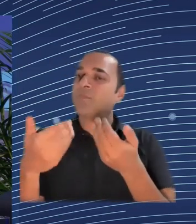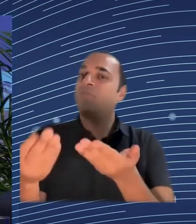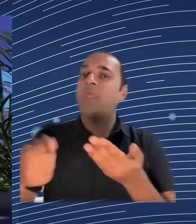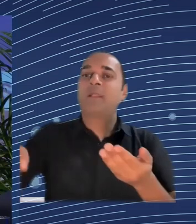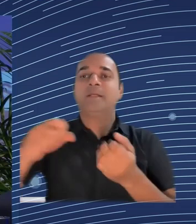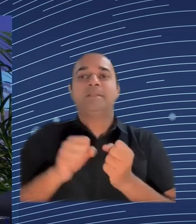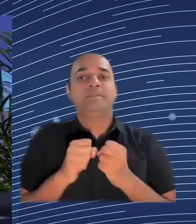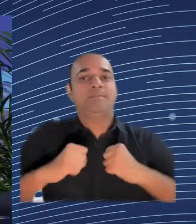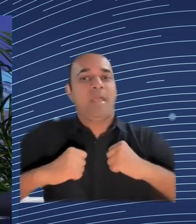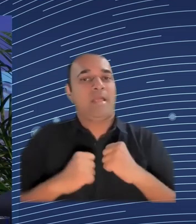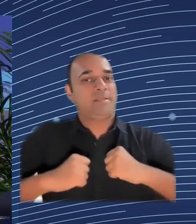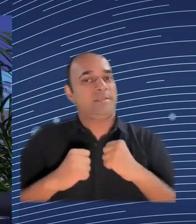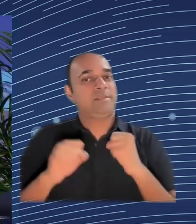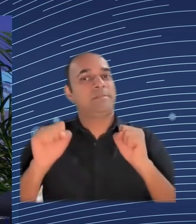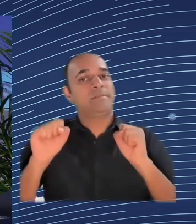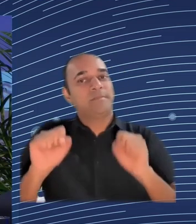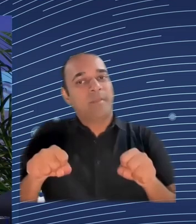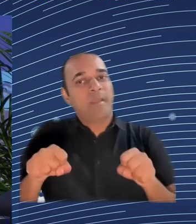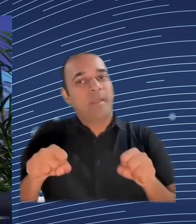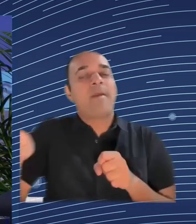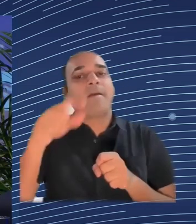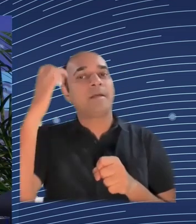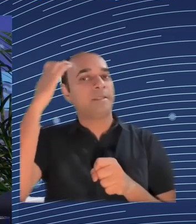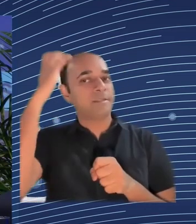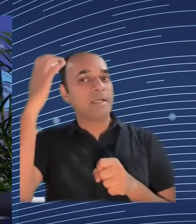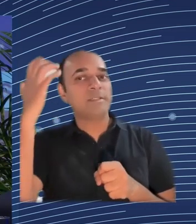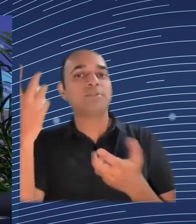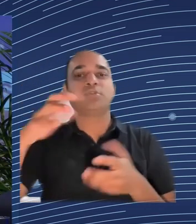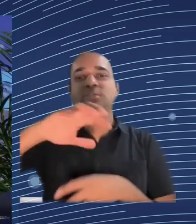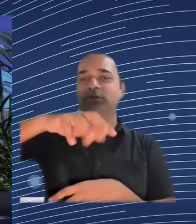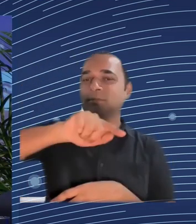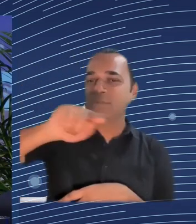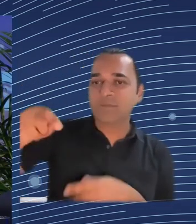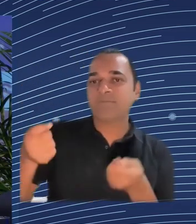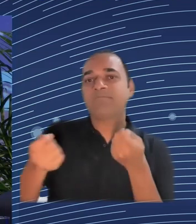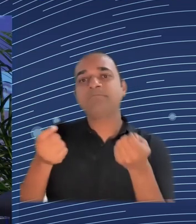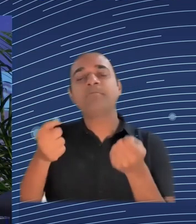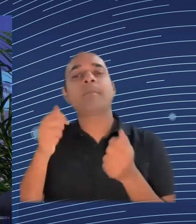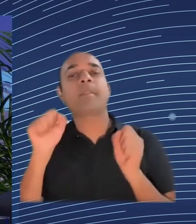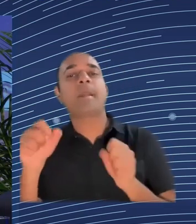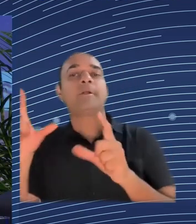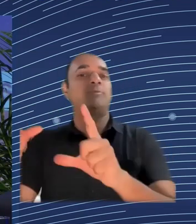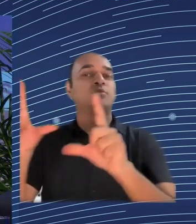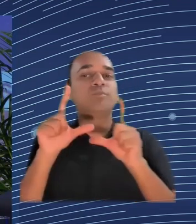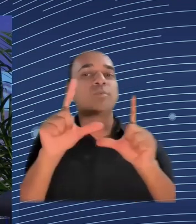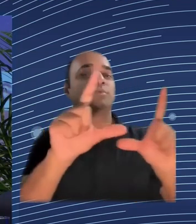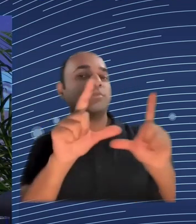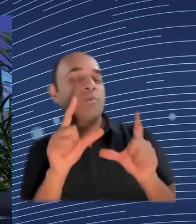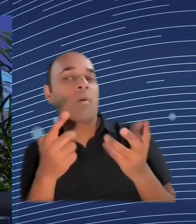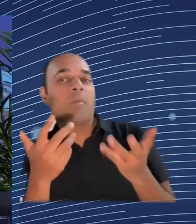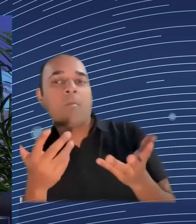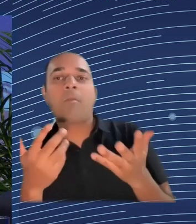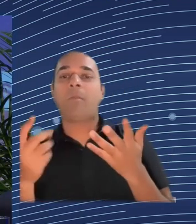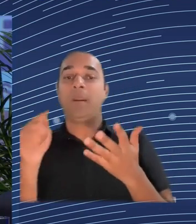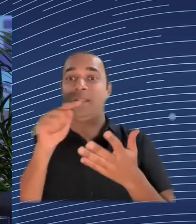mechanism with this strong commitment from European Commission. For other types of challenges,